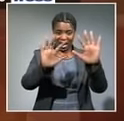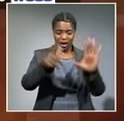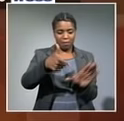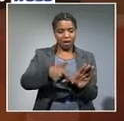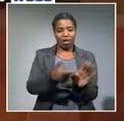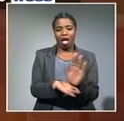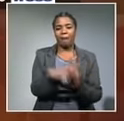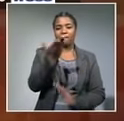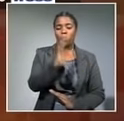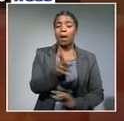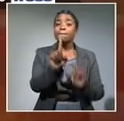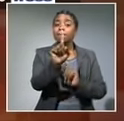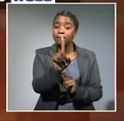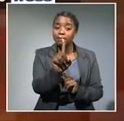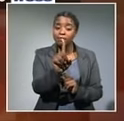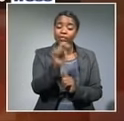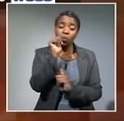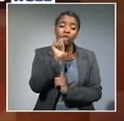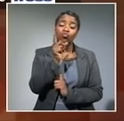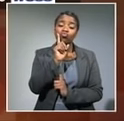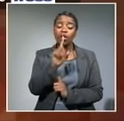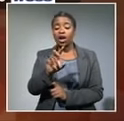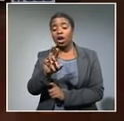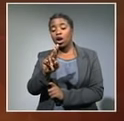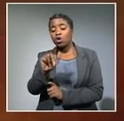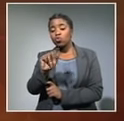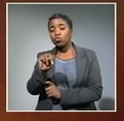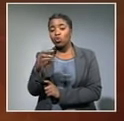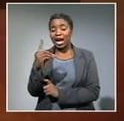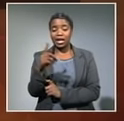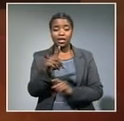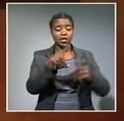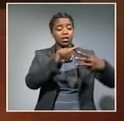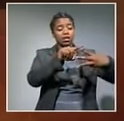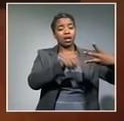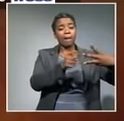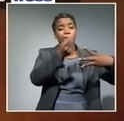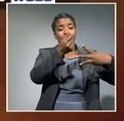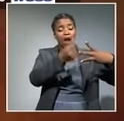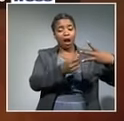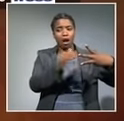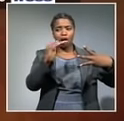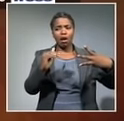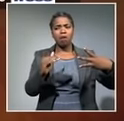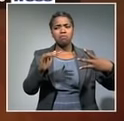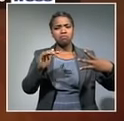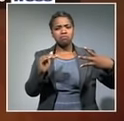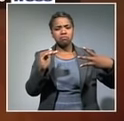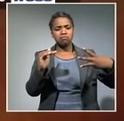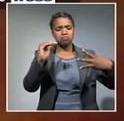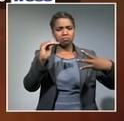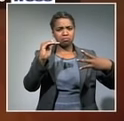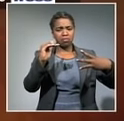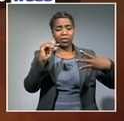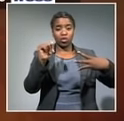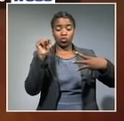the rand weakens but when we take a look at the rand this evening we see in fact that the rand has been strengthening against the us dollar look at